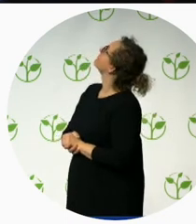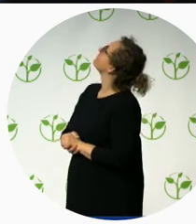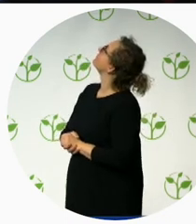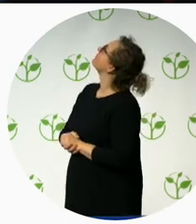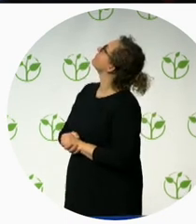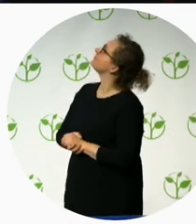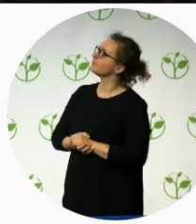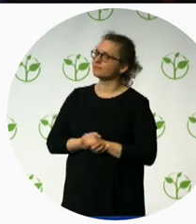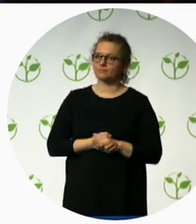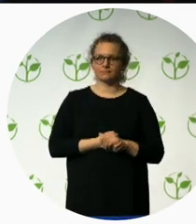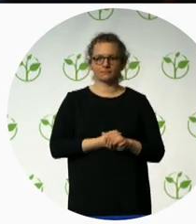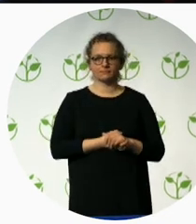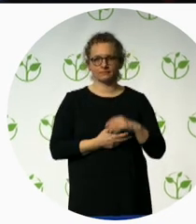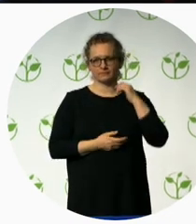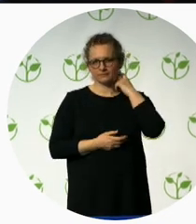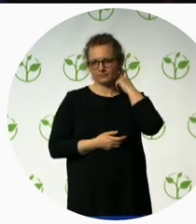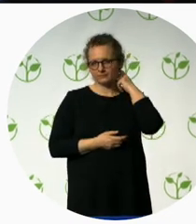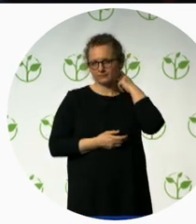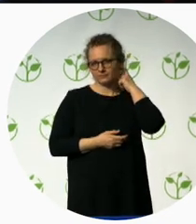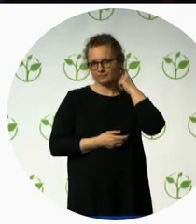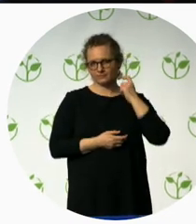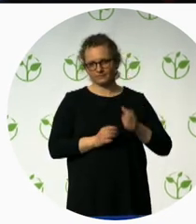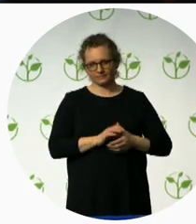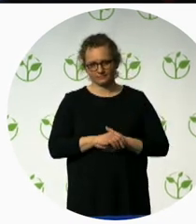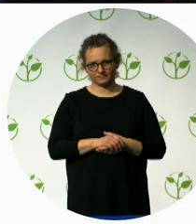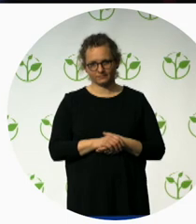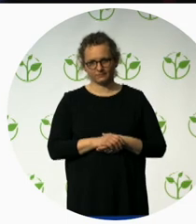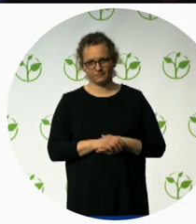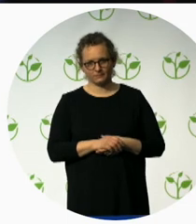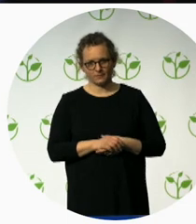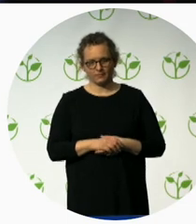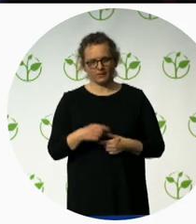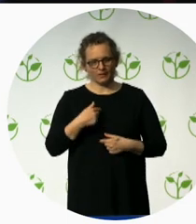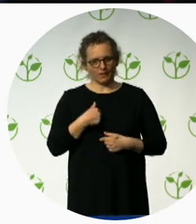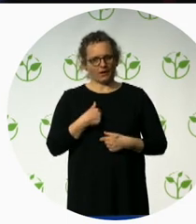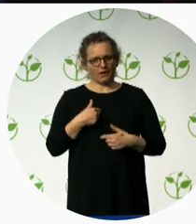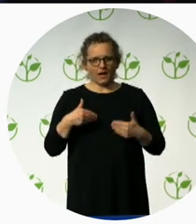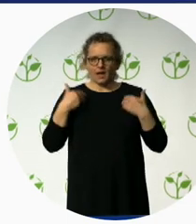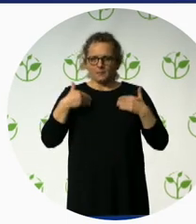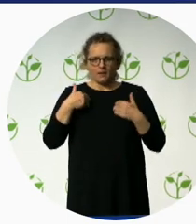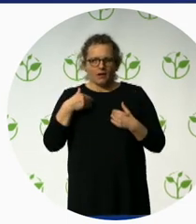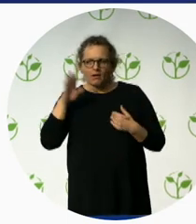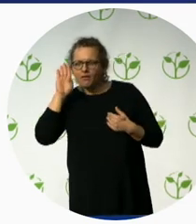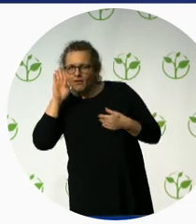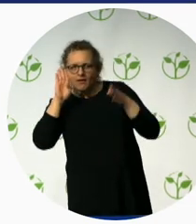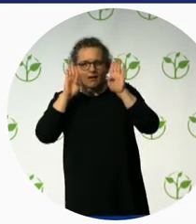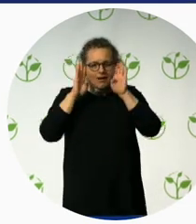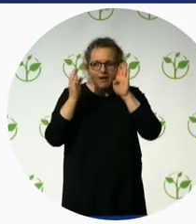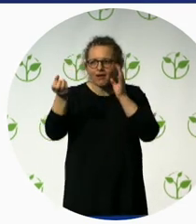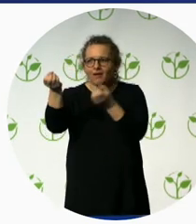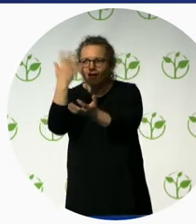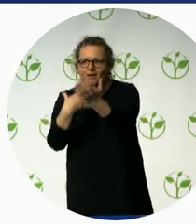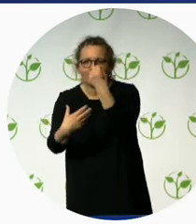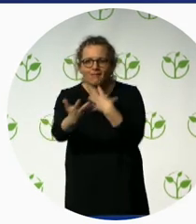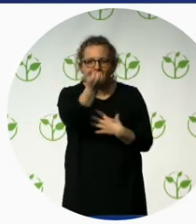I'm very glad that I heard what I heard today. And all the speeches were very convincing and unconfused.